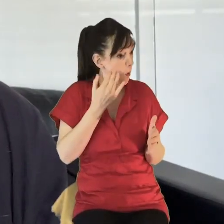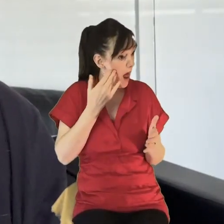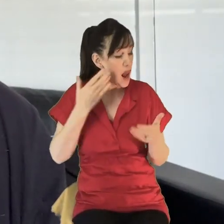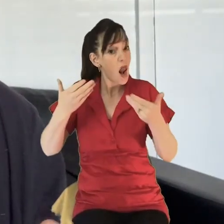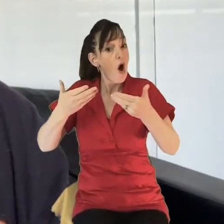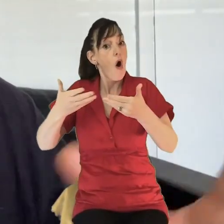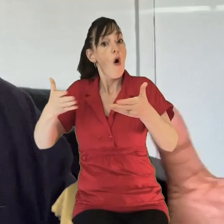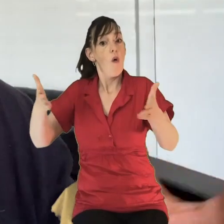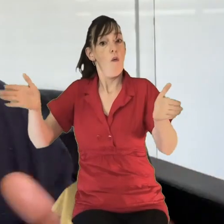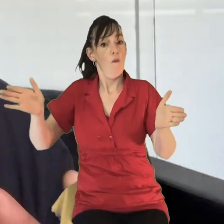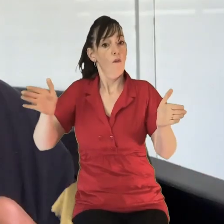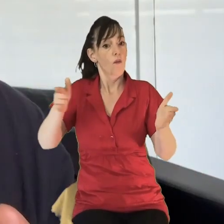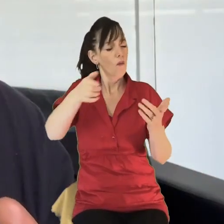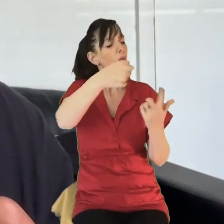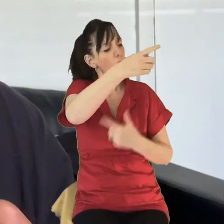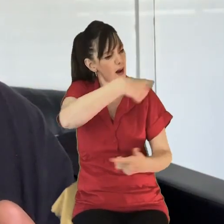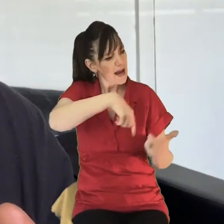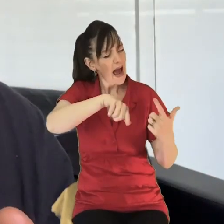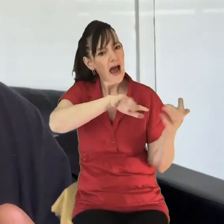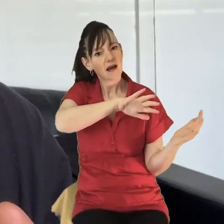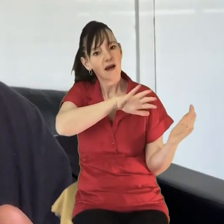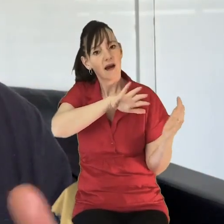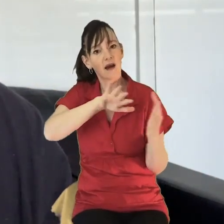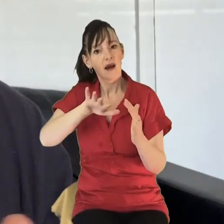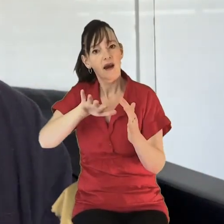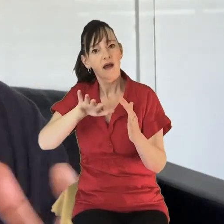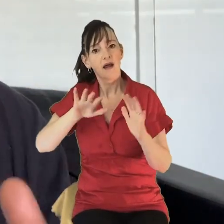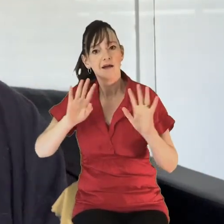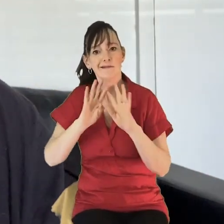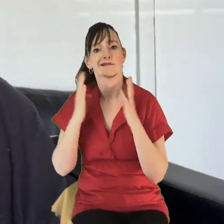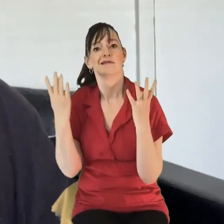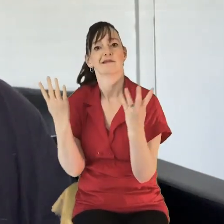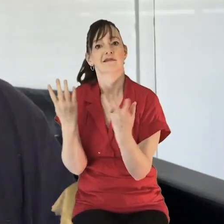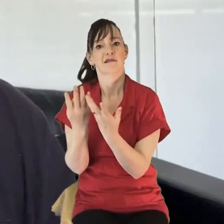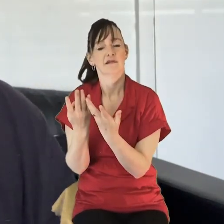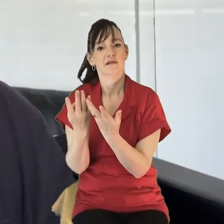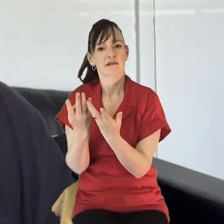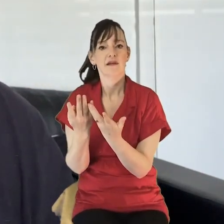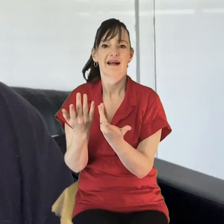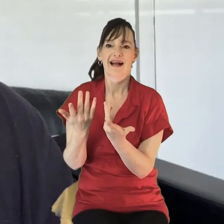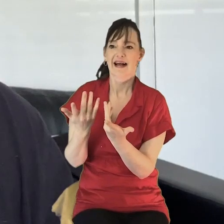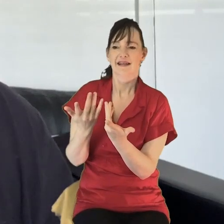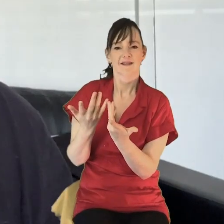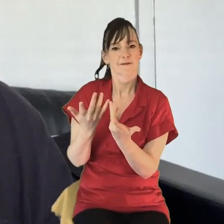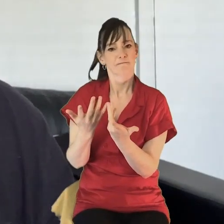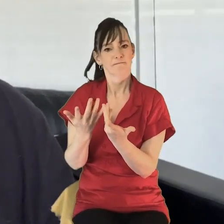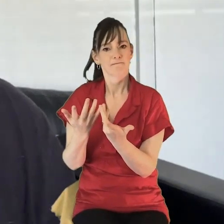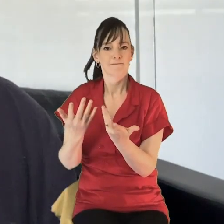can come together when restrictions, in the hope that restrictions are relaxed further still and have something that's